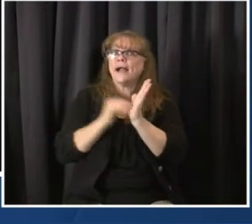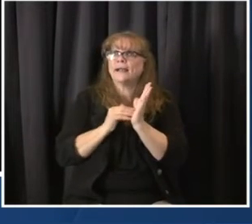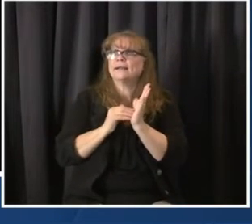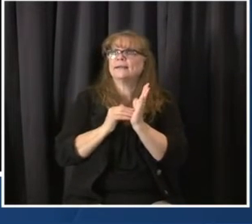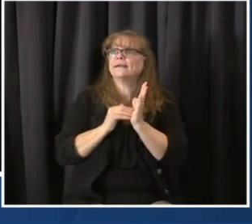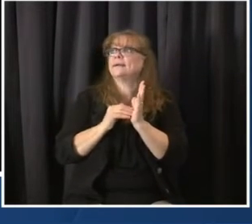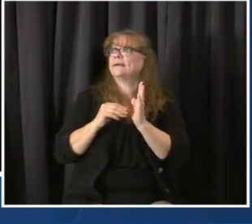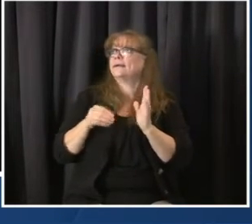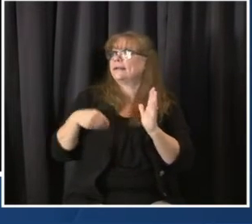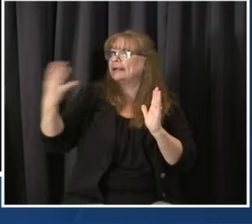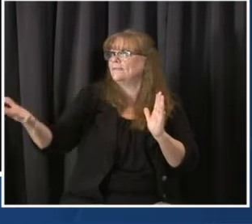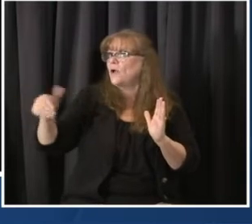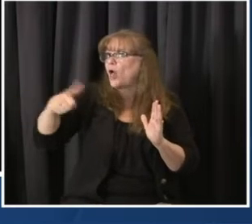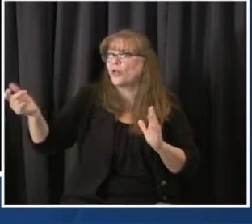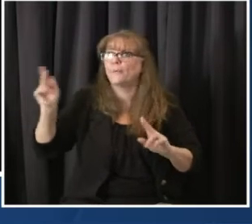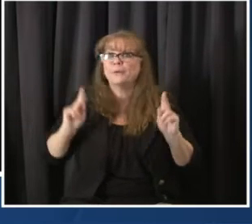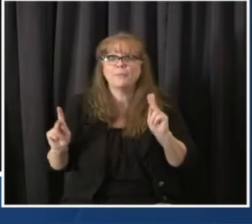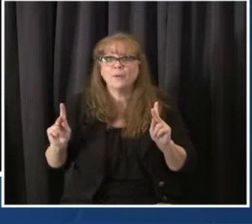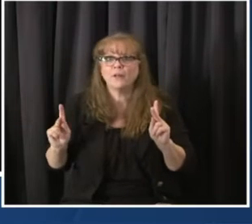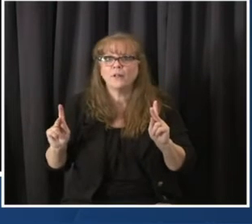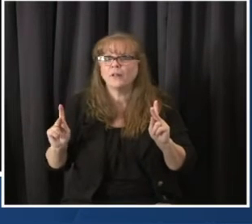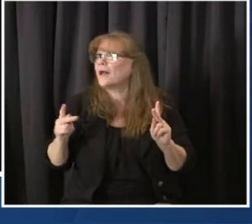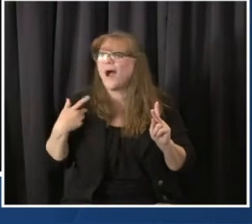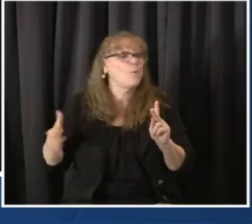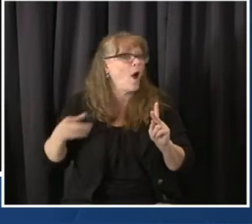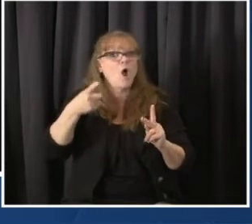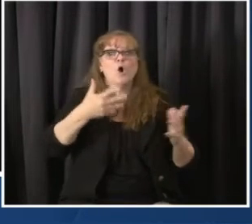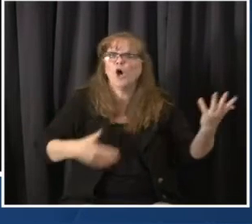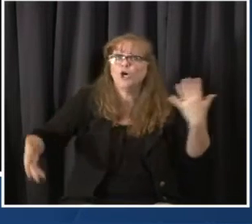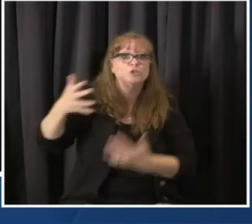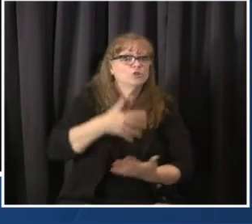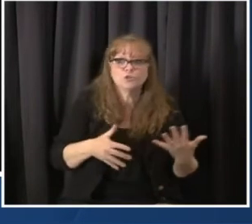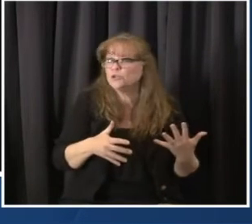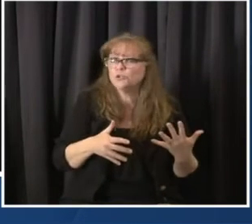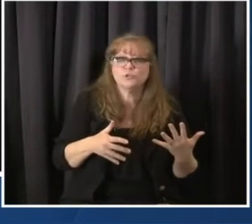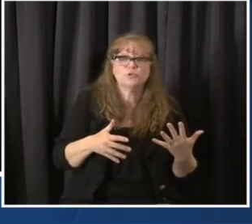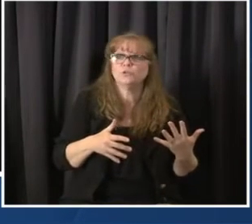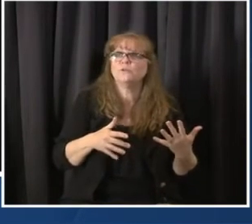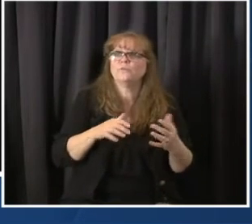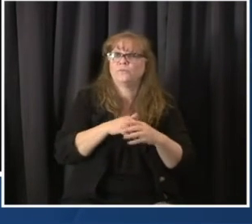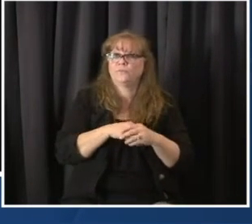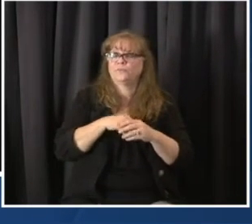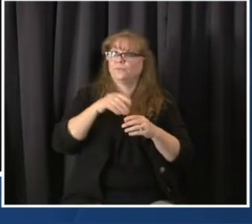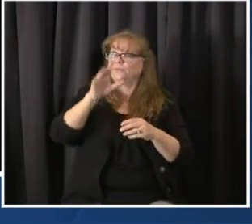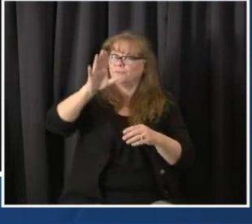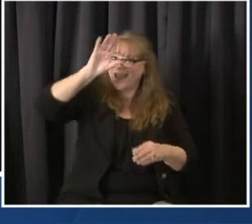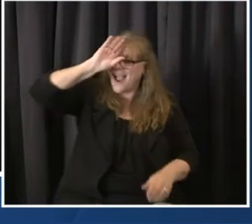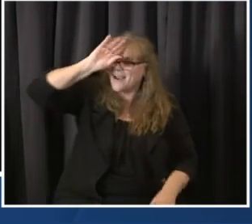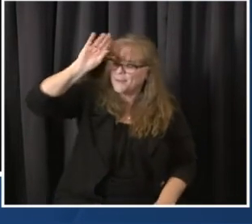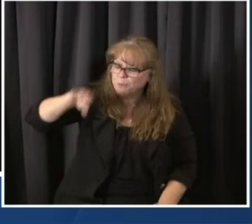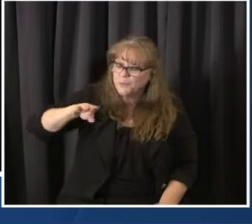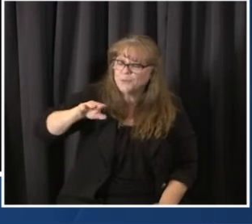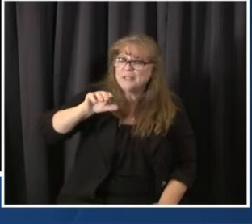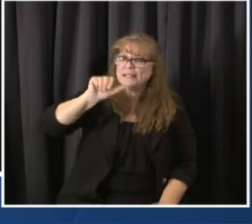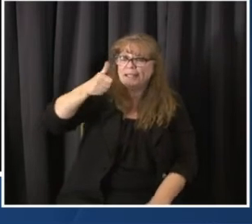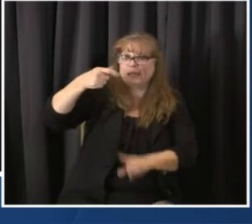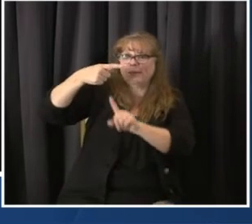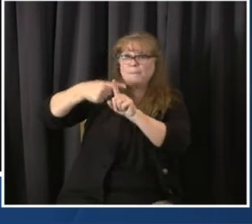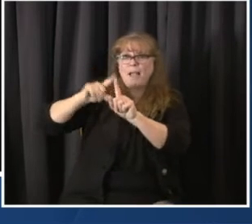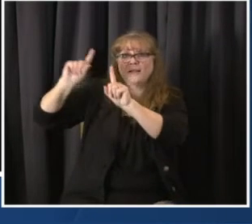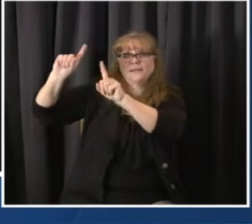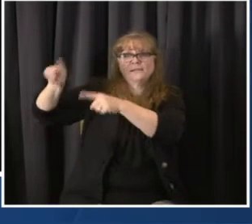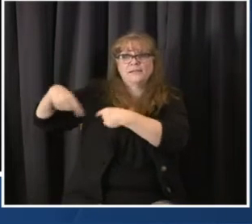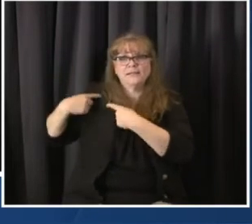months. So let's make sure we complete this marathon and save lives and avoid unnecessary loss of life.